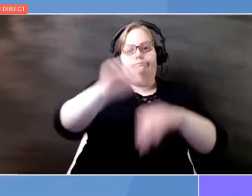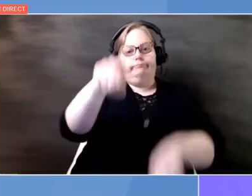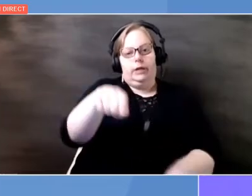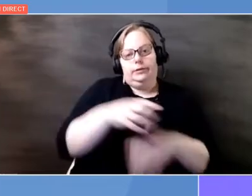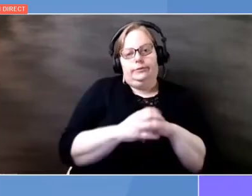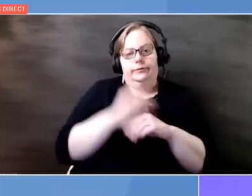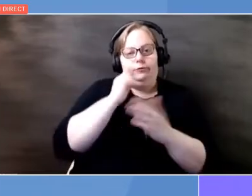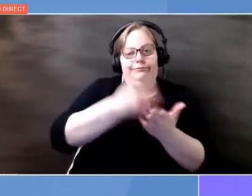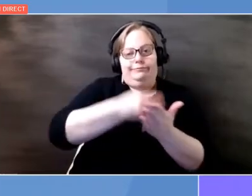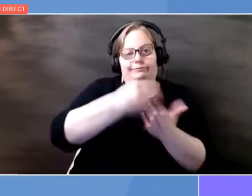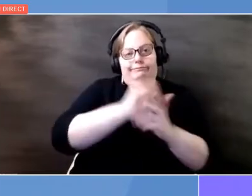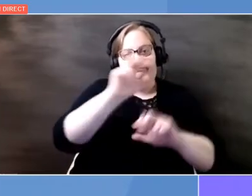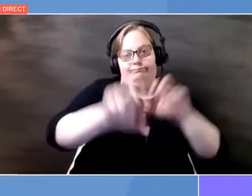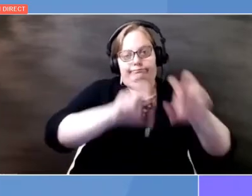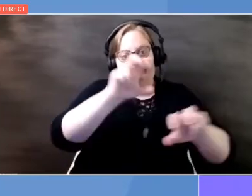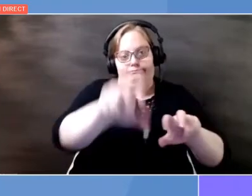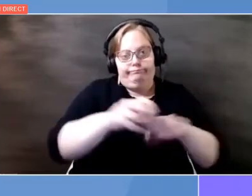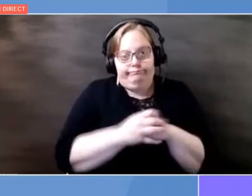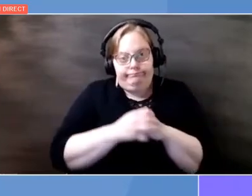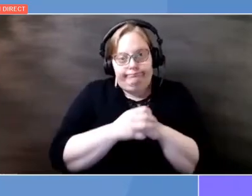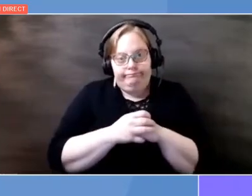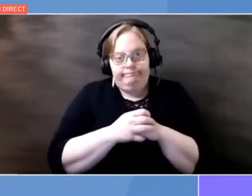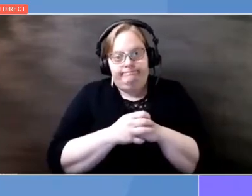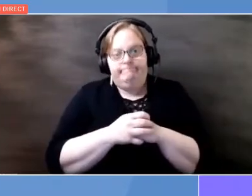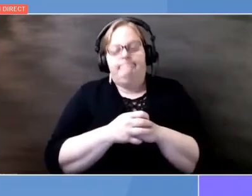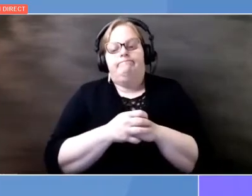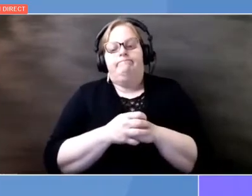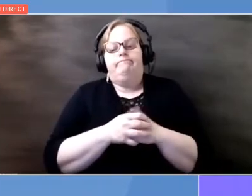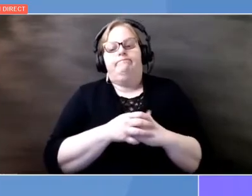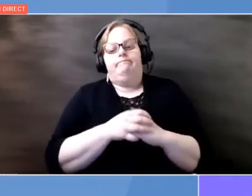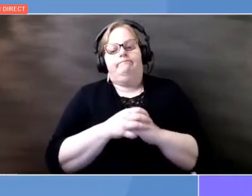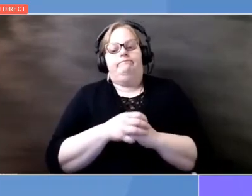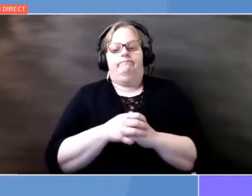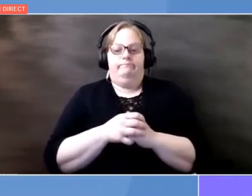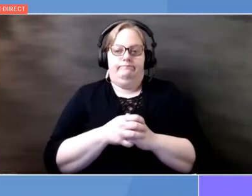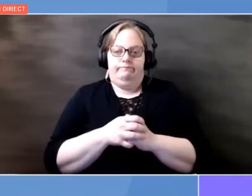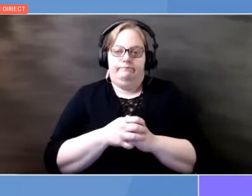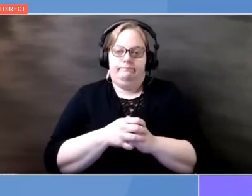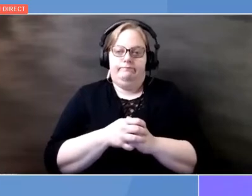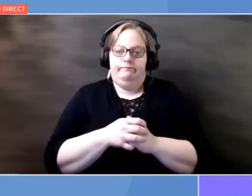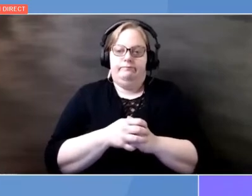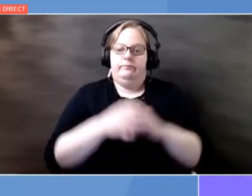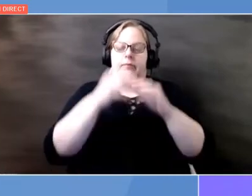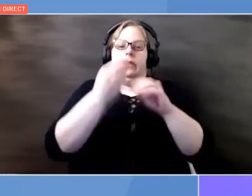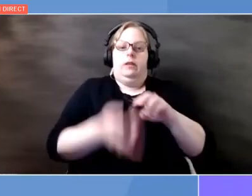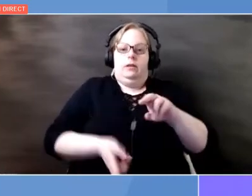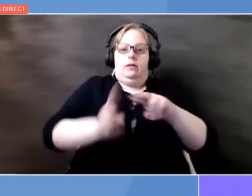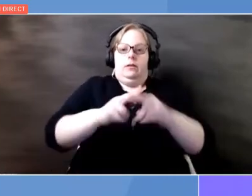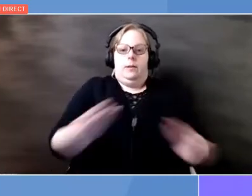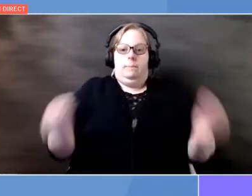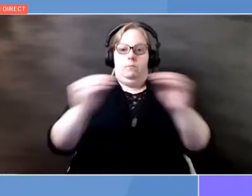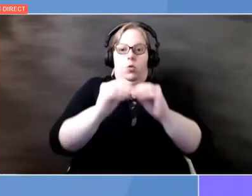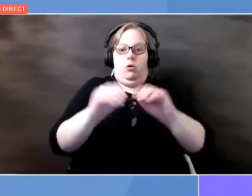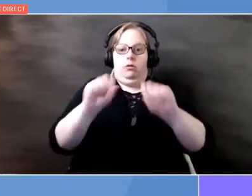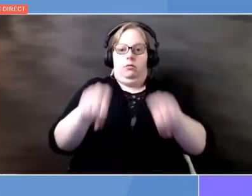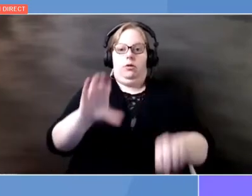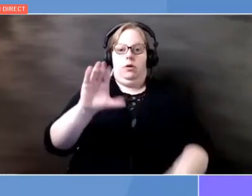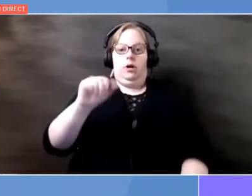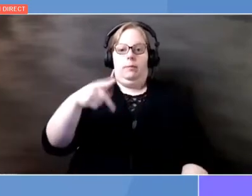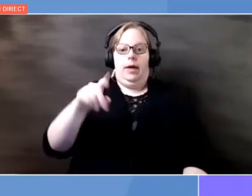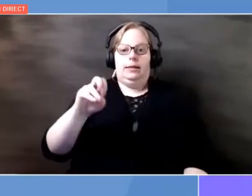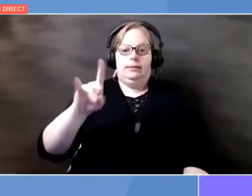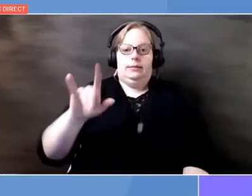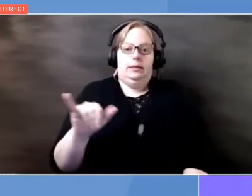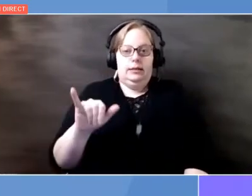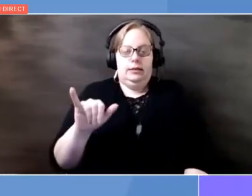mechanisms. Additional, this increase in capacity should not only involve debt